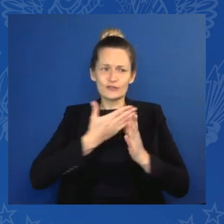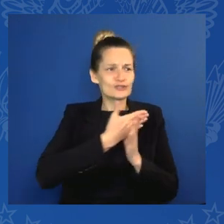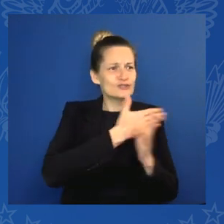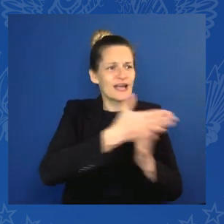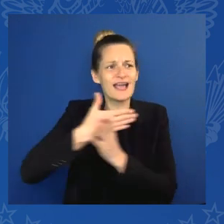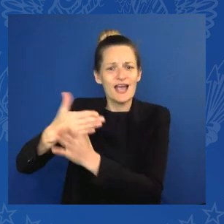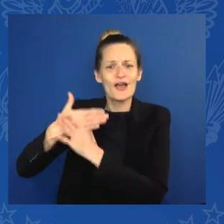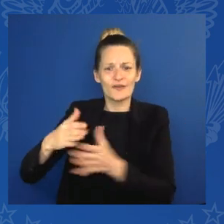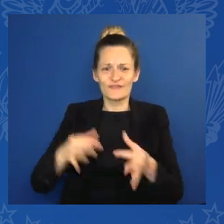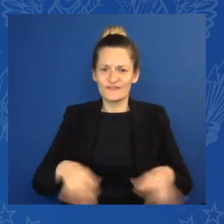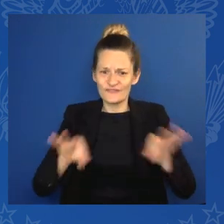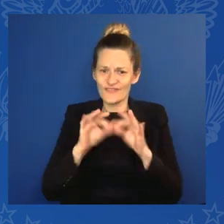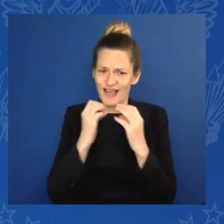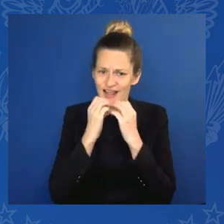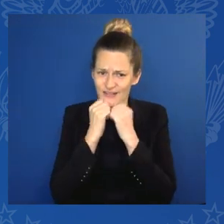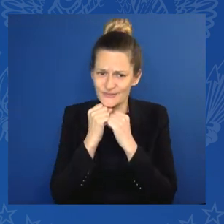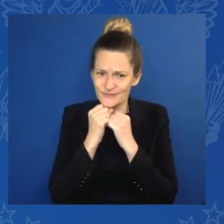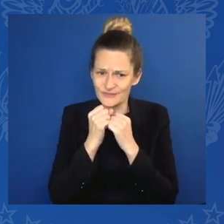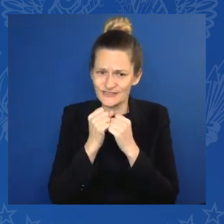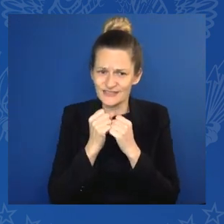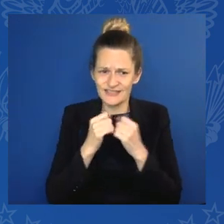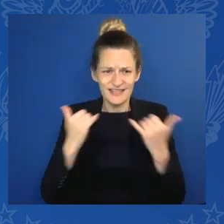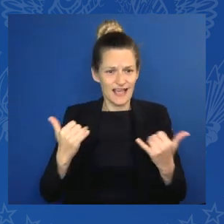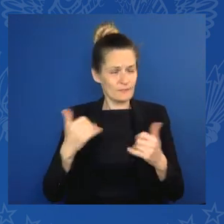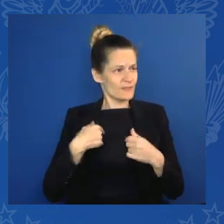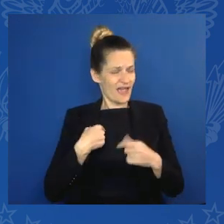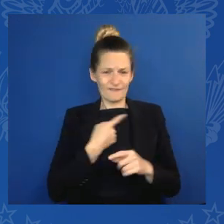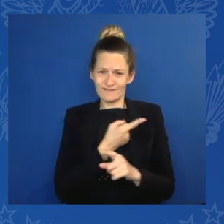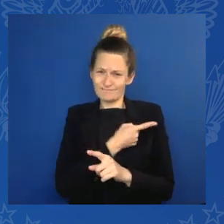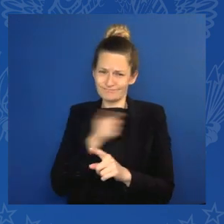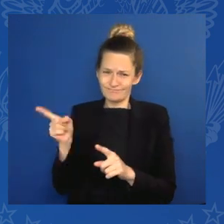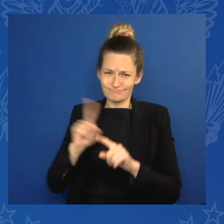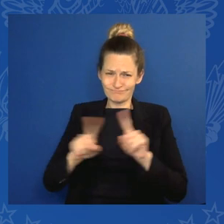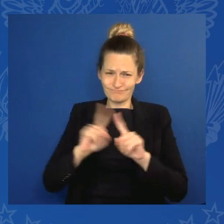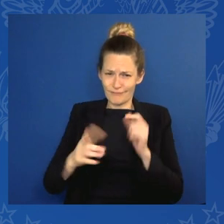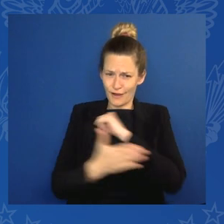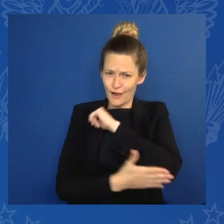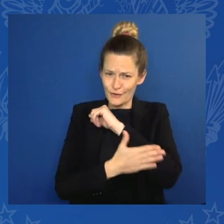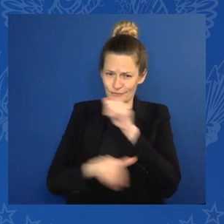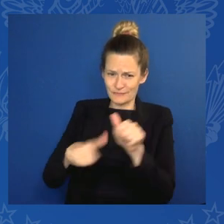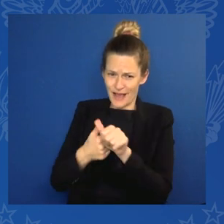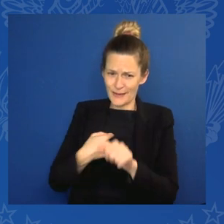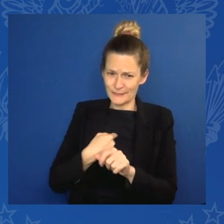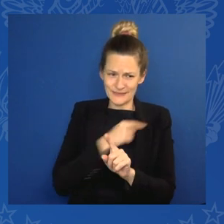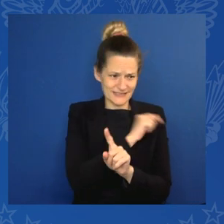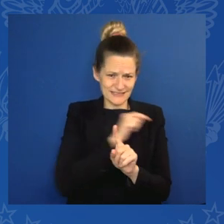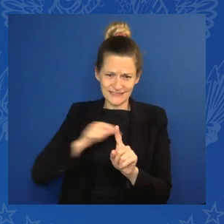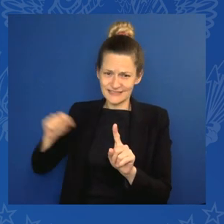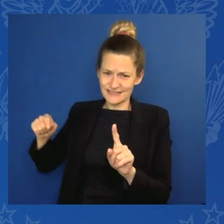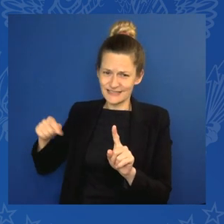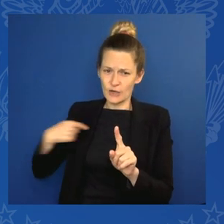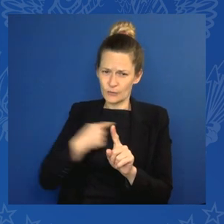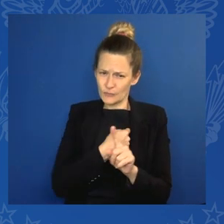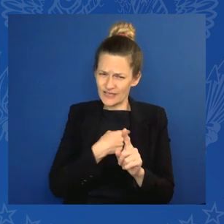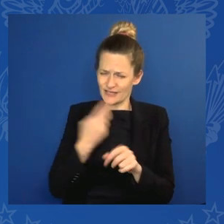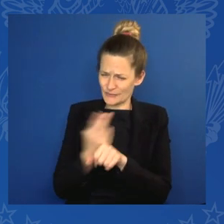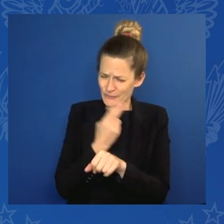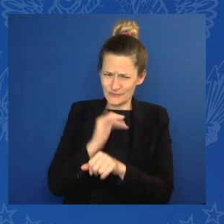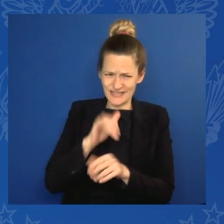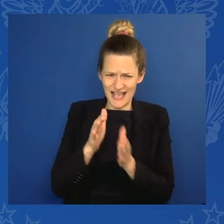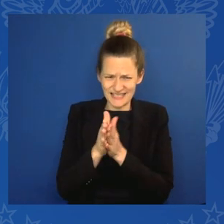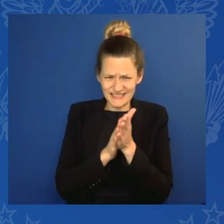It's built using the global best practices, transparency, partnership,